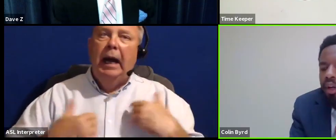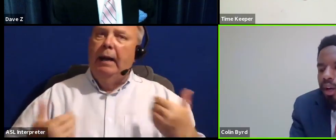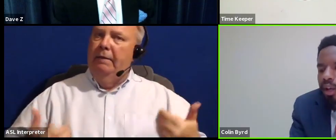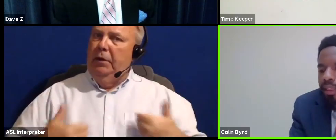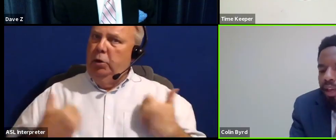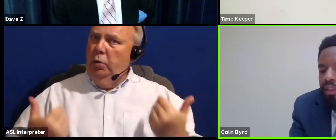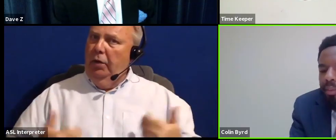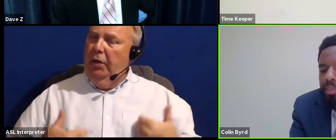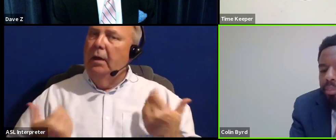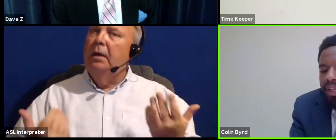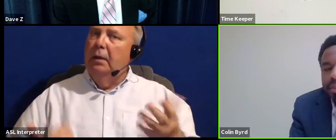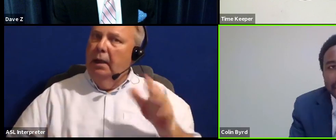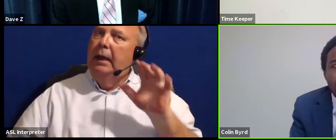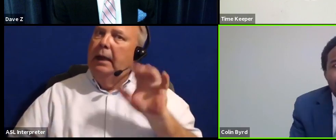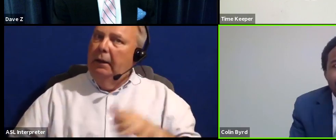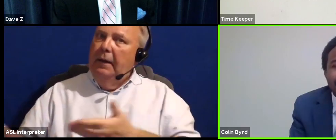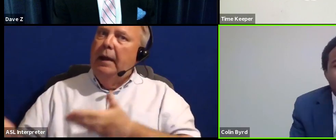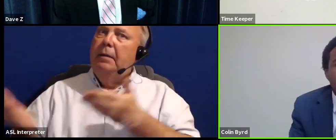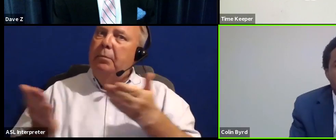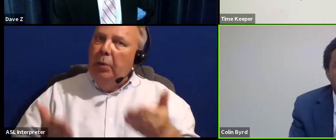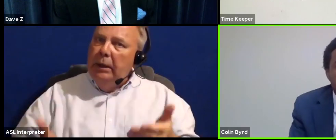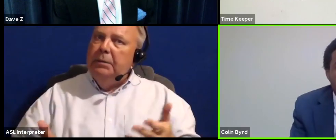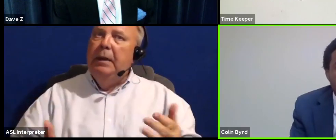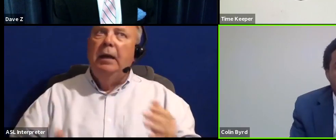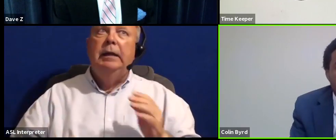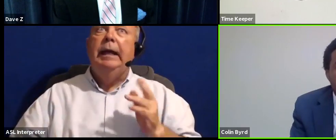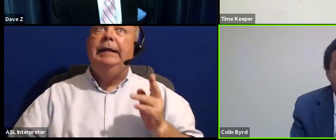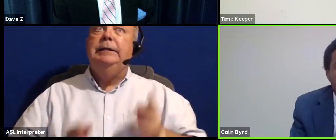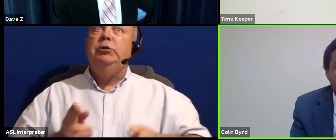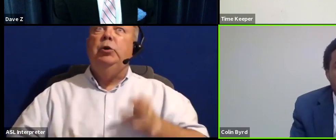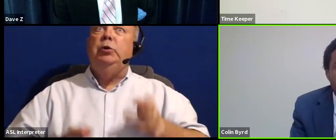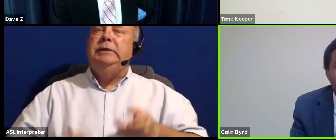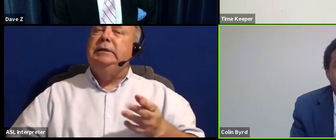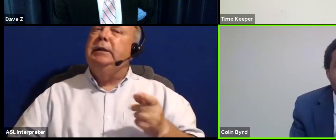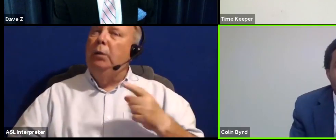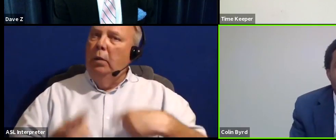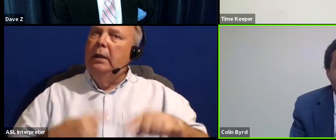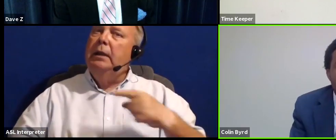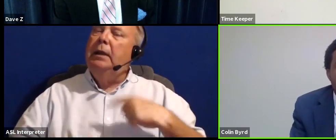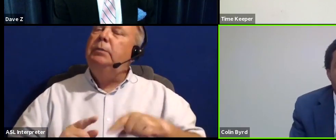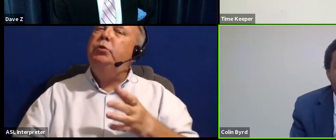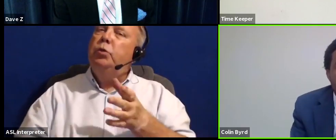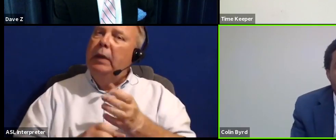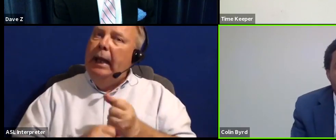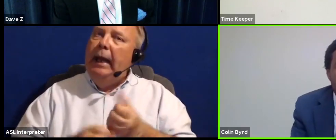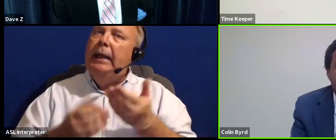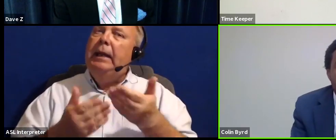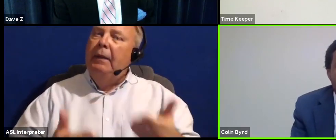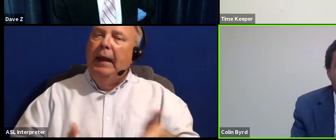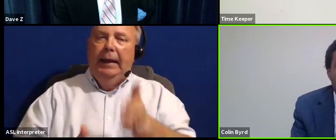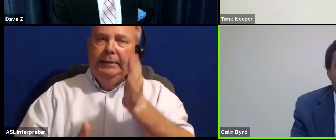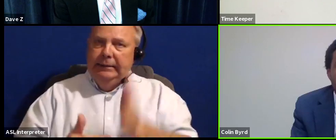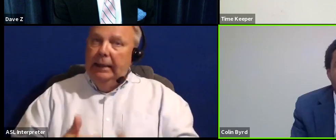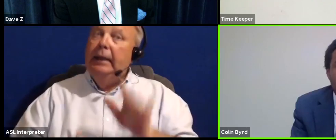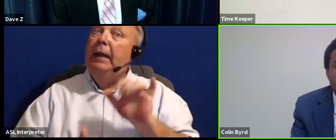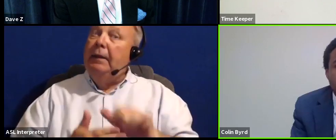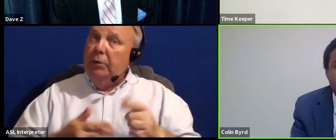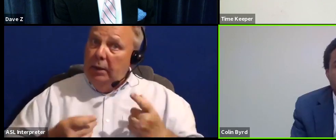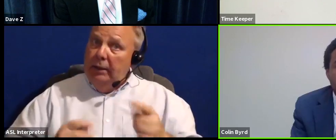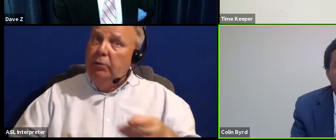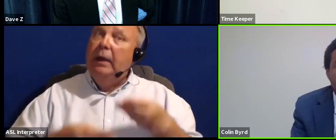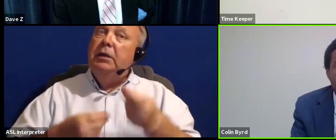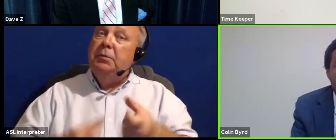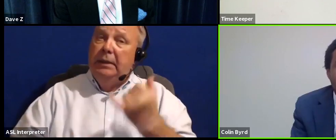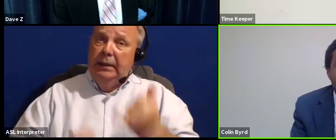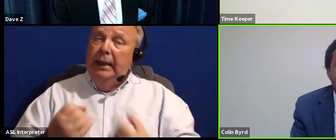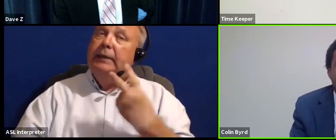that brings about an urgency when it comes to getting things done. And that is what I've tried to spend the last two